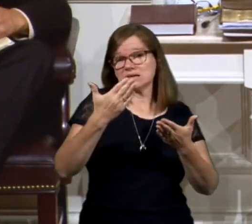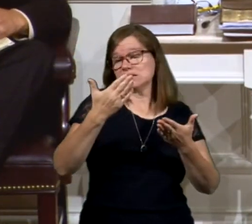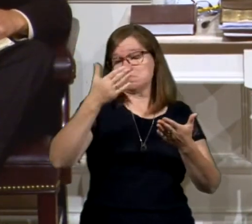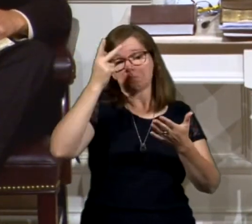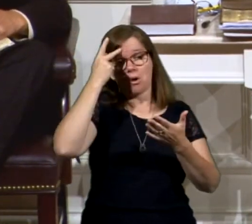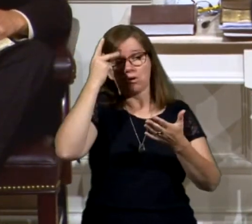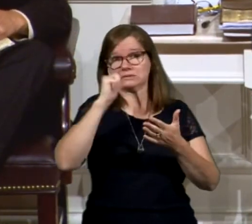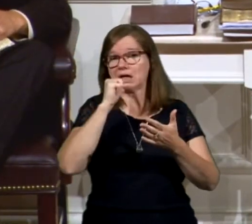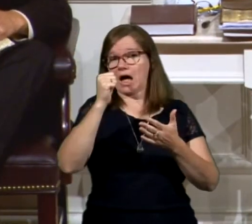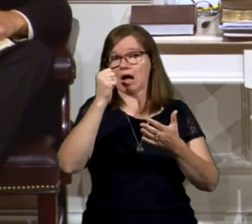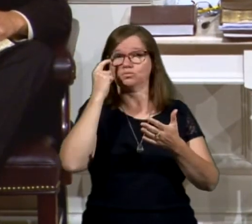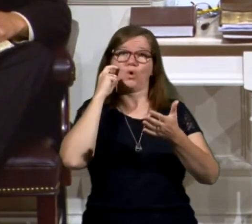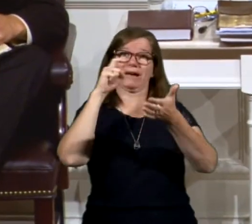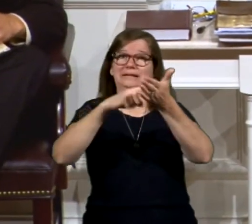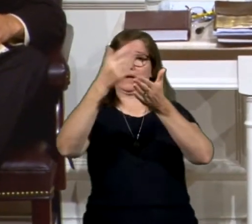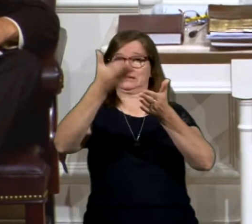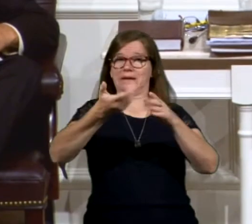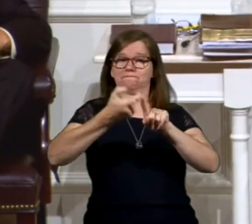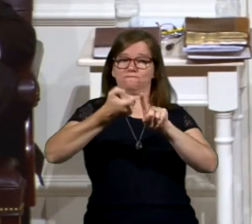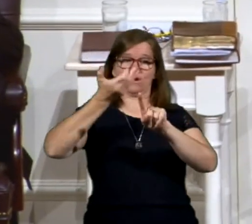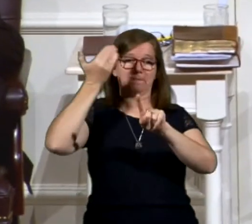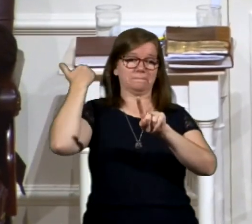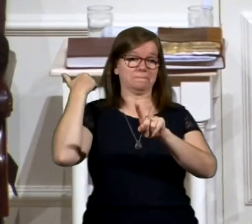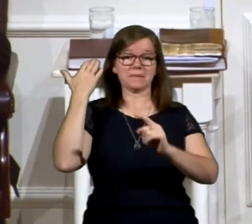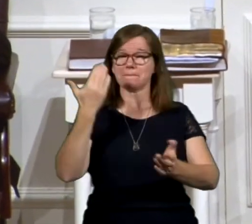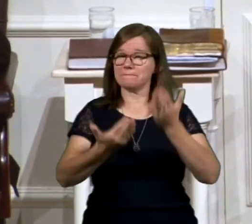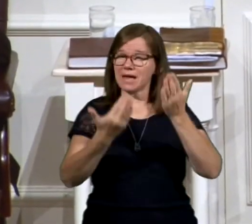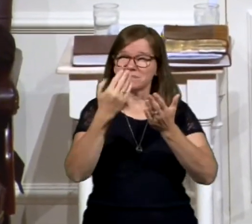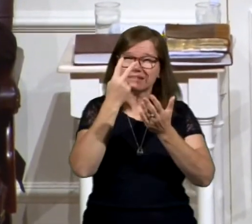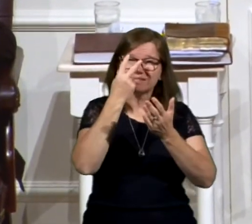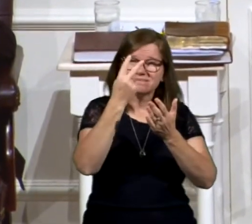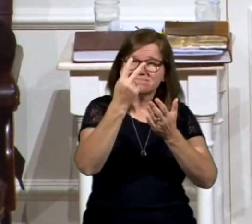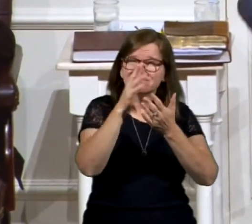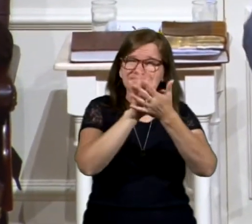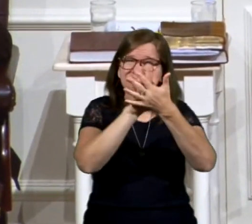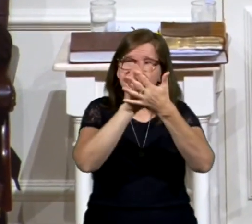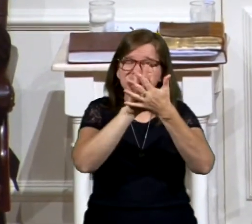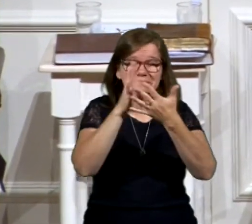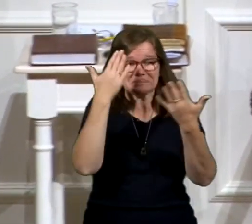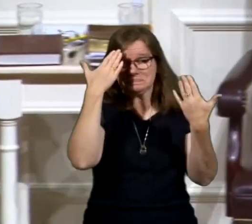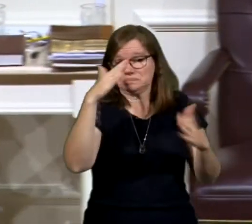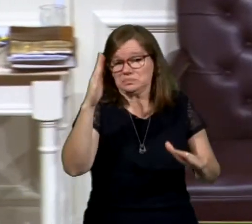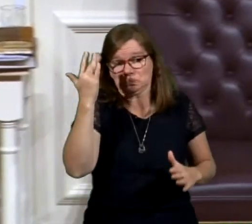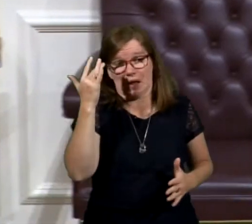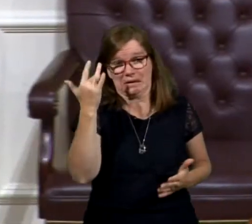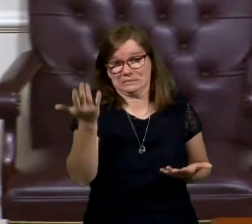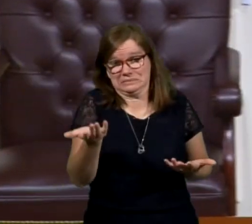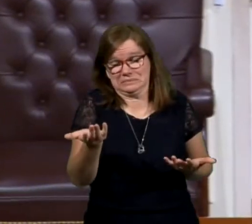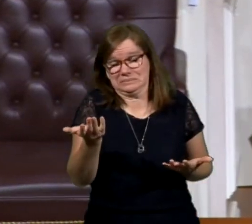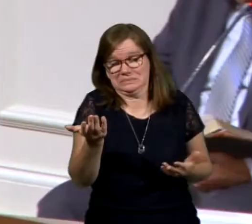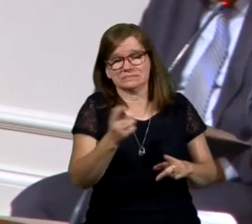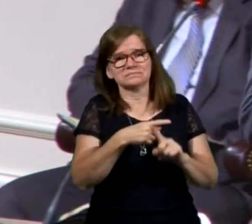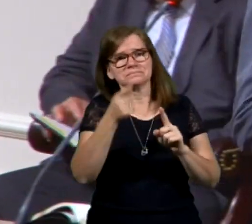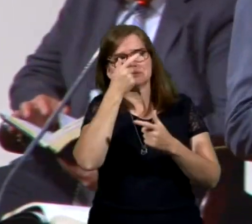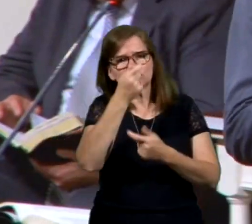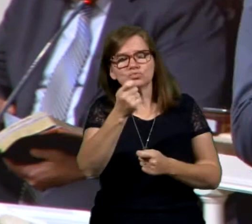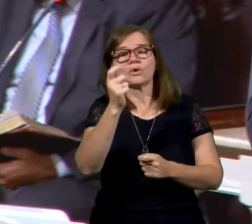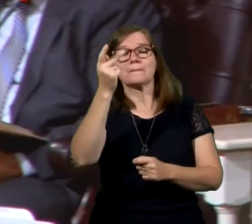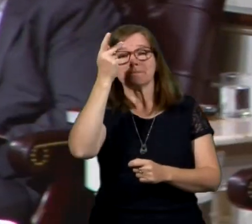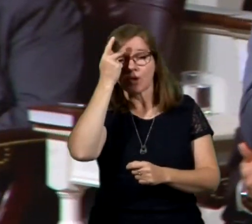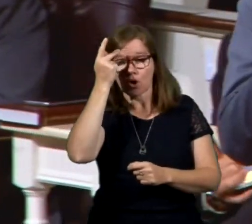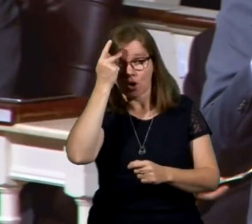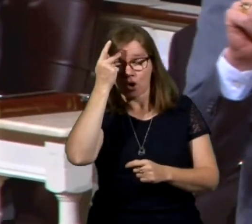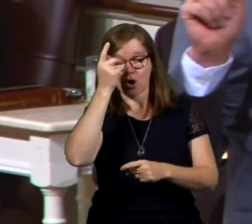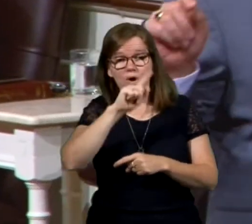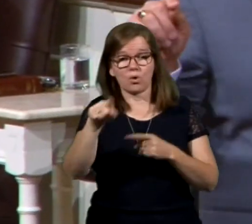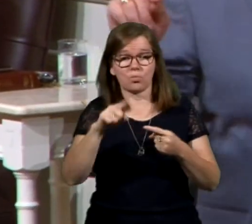on in that Sanhedrin. Maybe because Paul didn't see him as well. I don't know why. But it's interesting that Paul, when